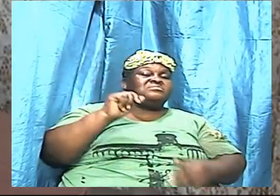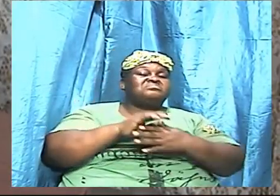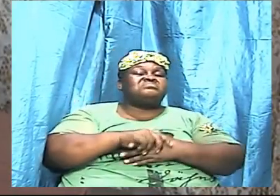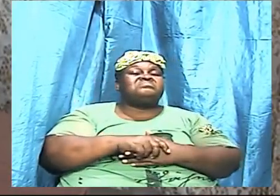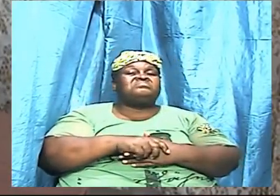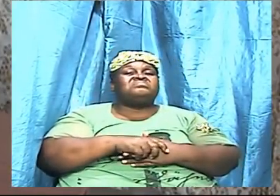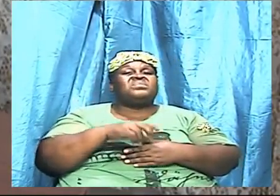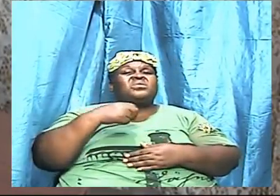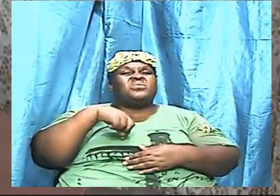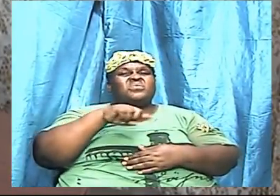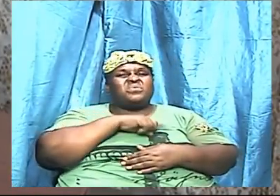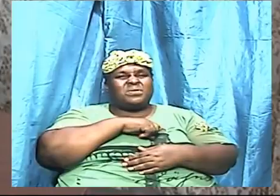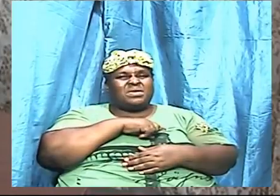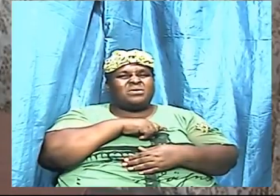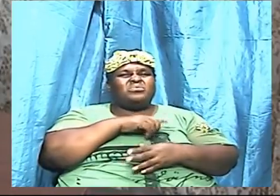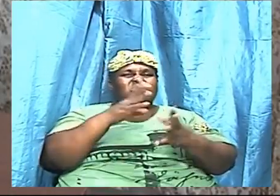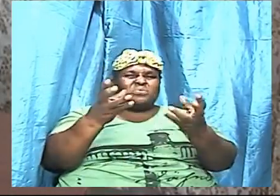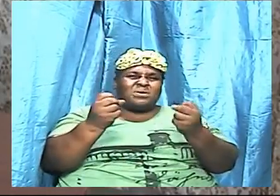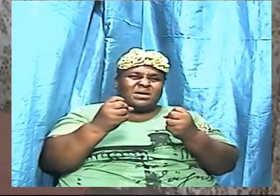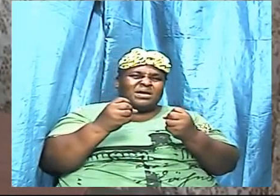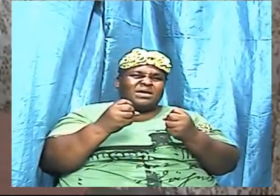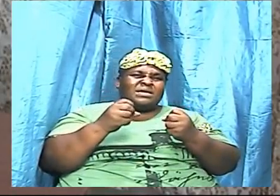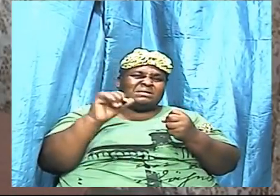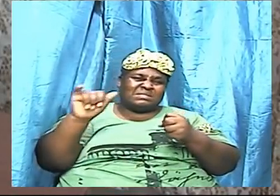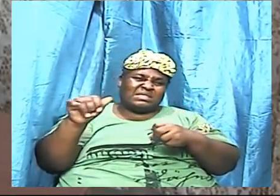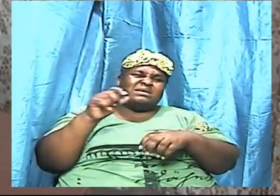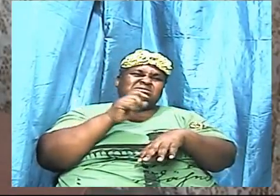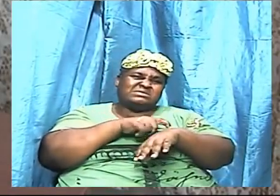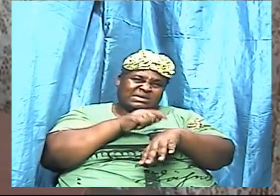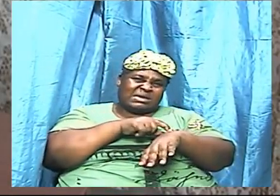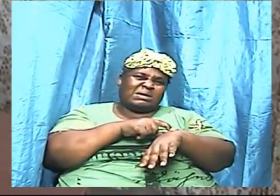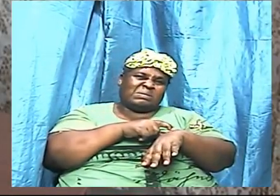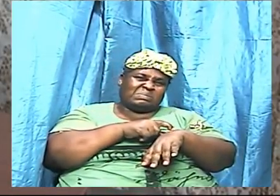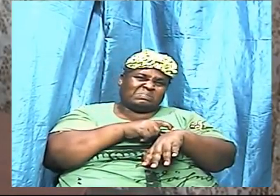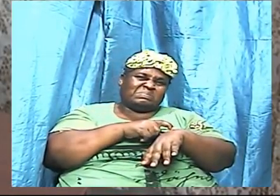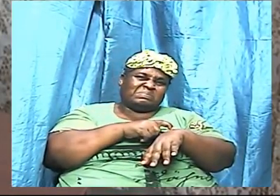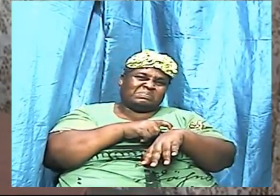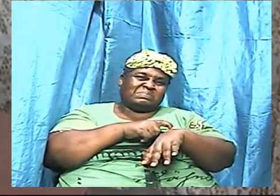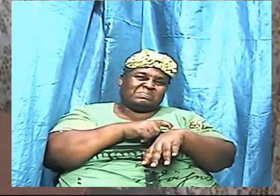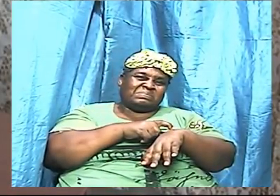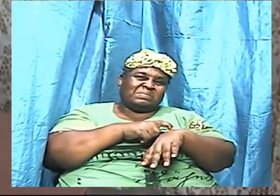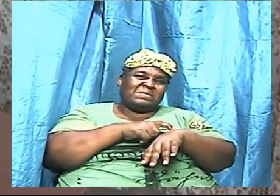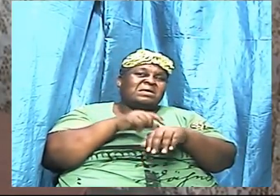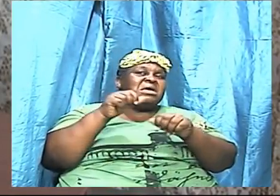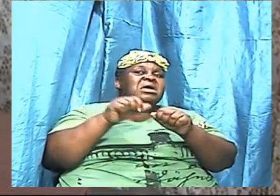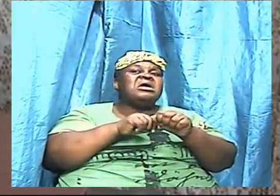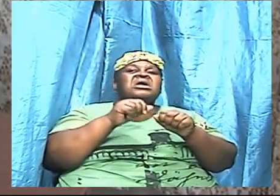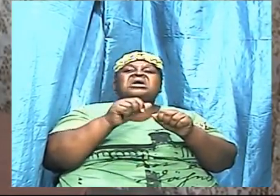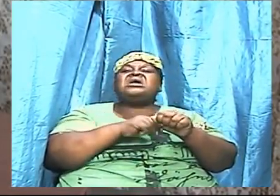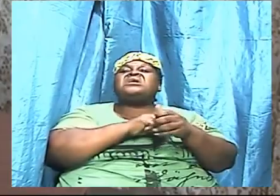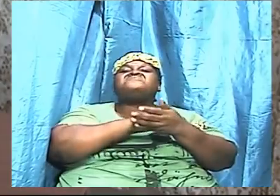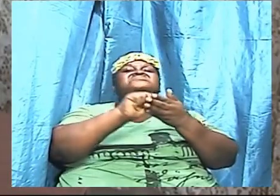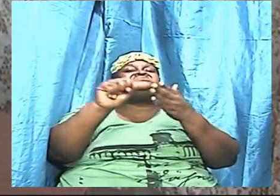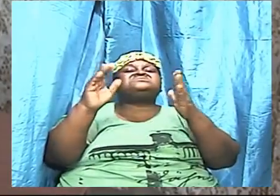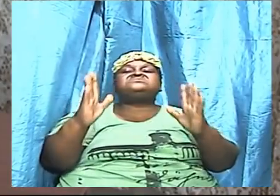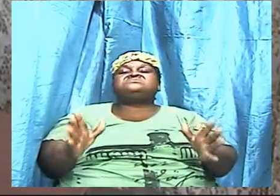we would want at that particular moment every saint